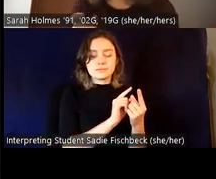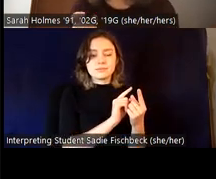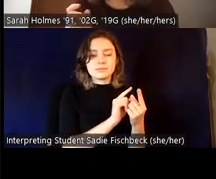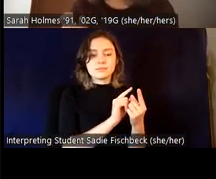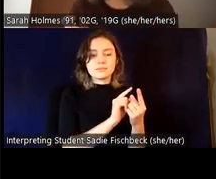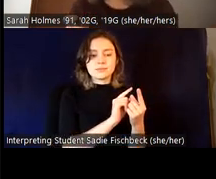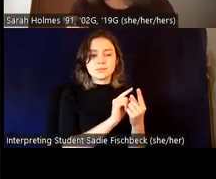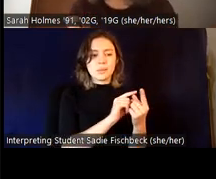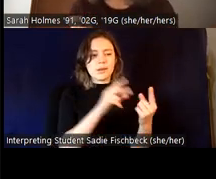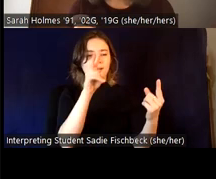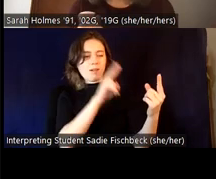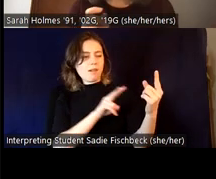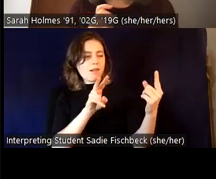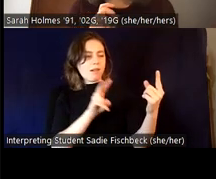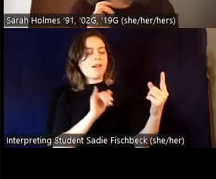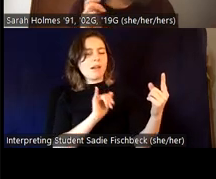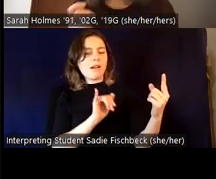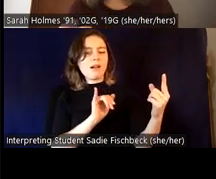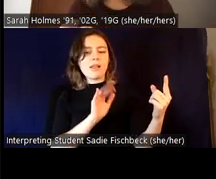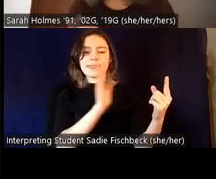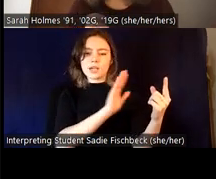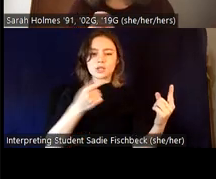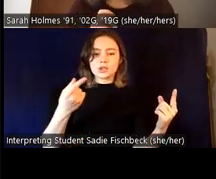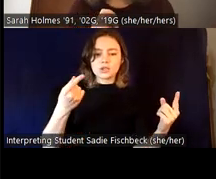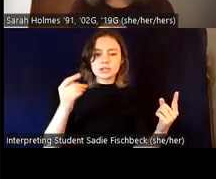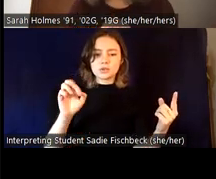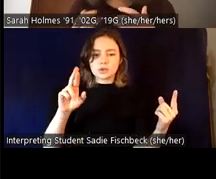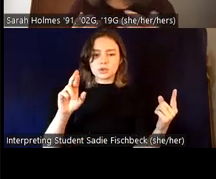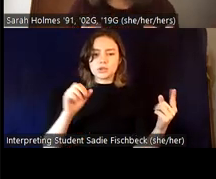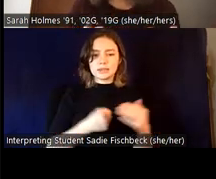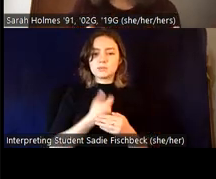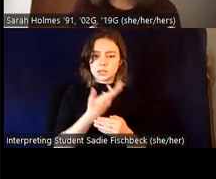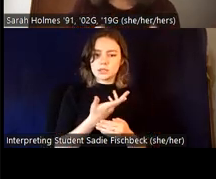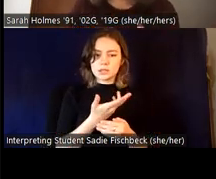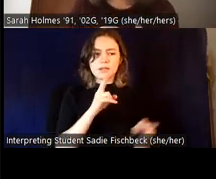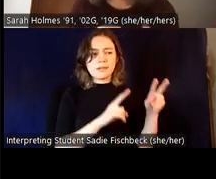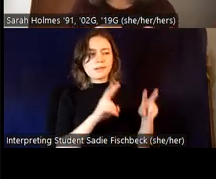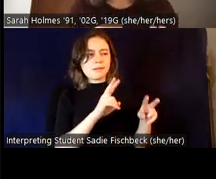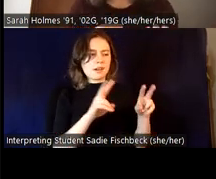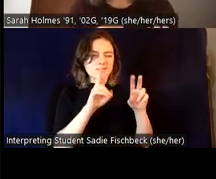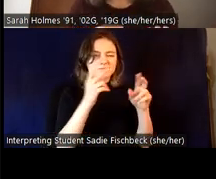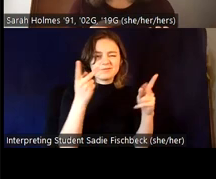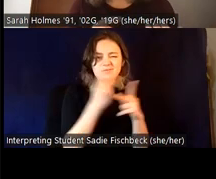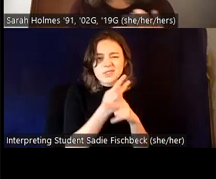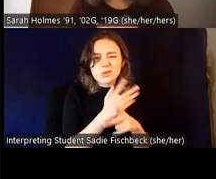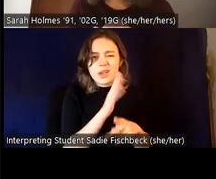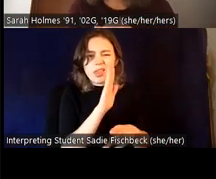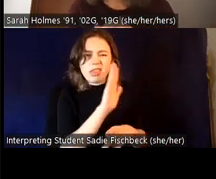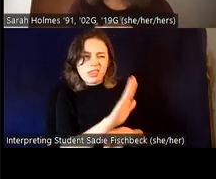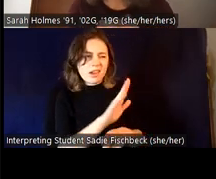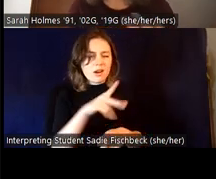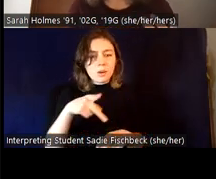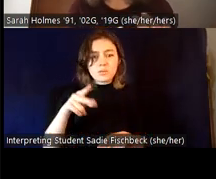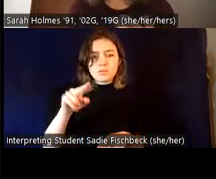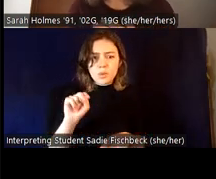elements of gender expression to try to interpret who the individual is and to figure out, well, what pronouns